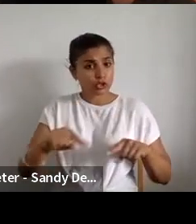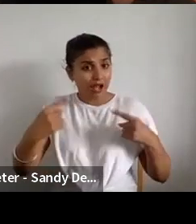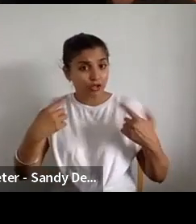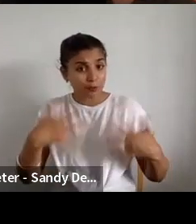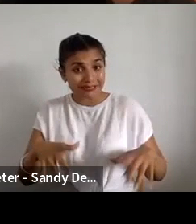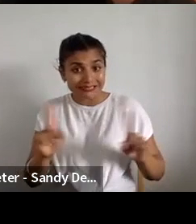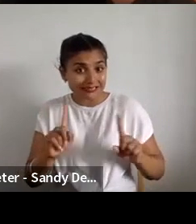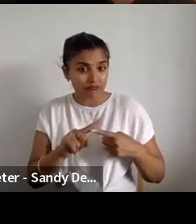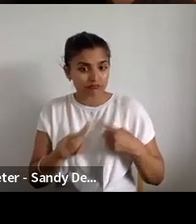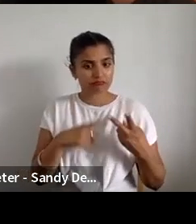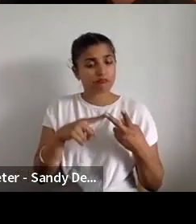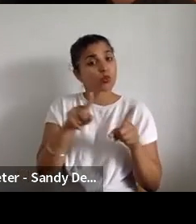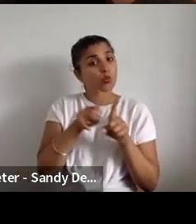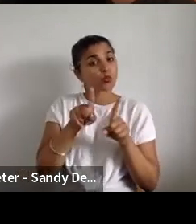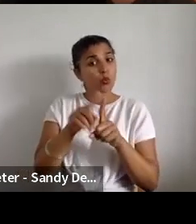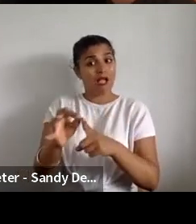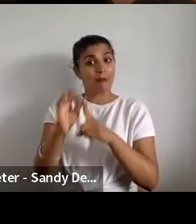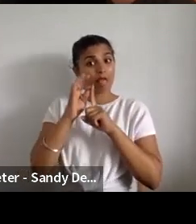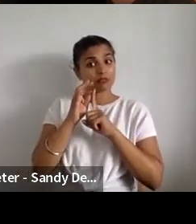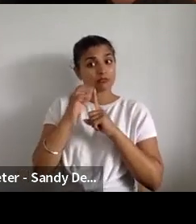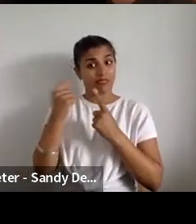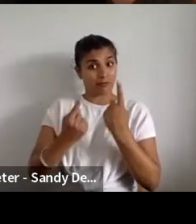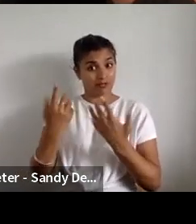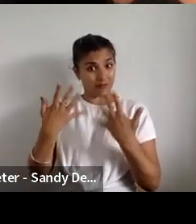applicants and David.